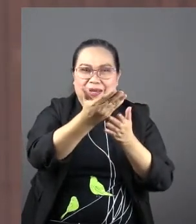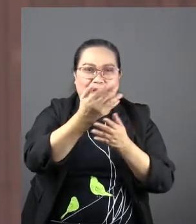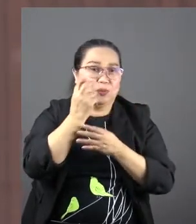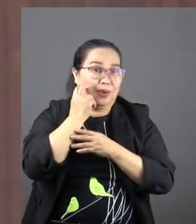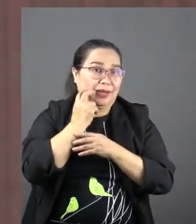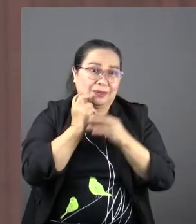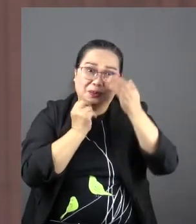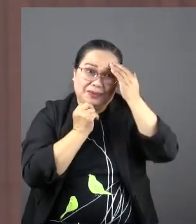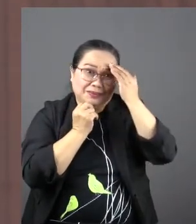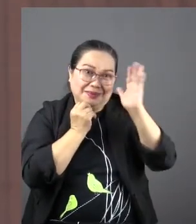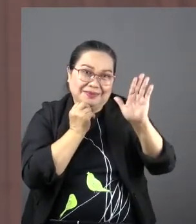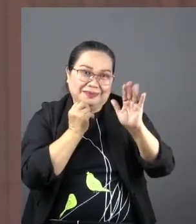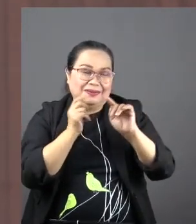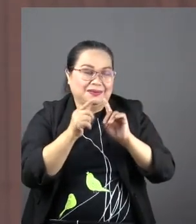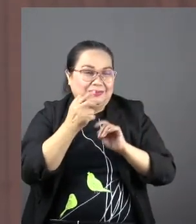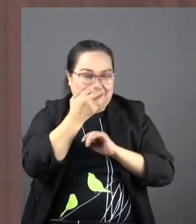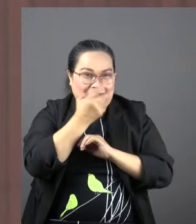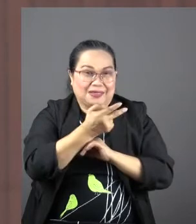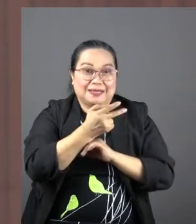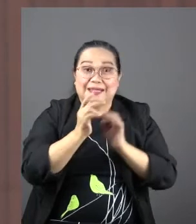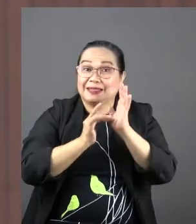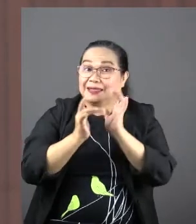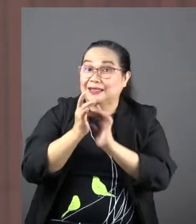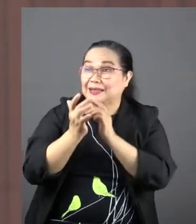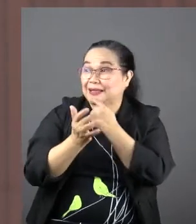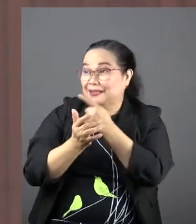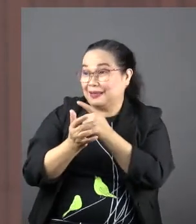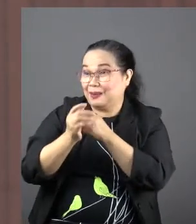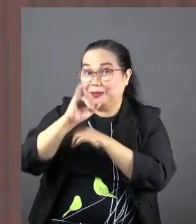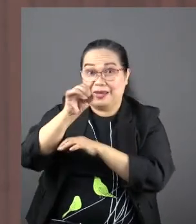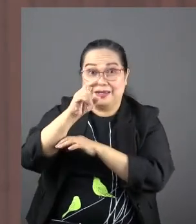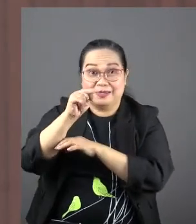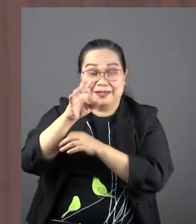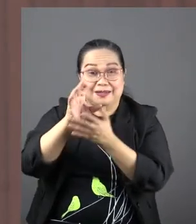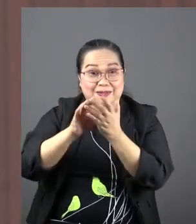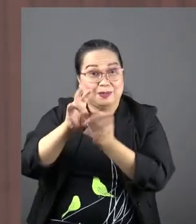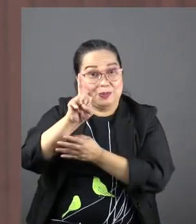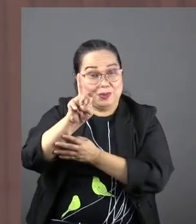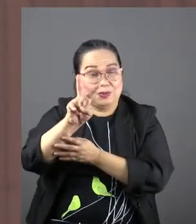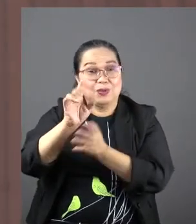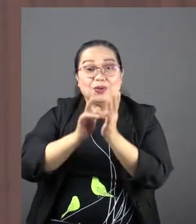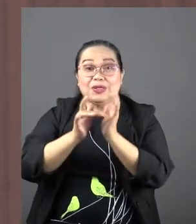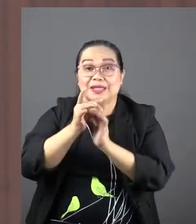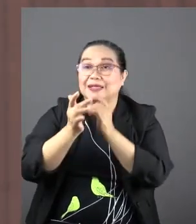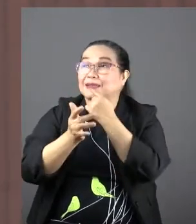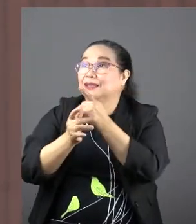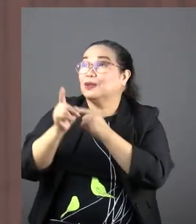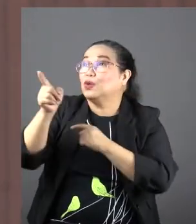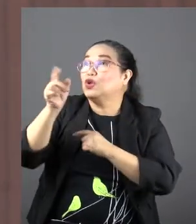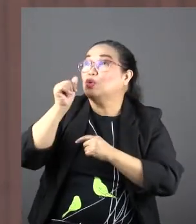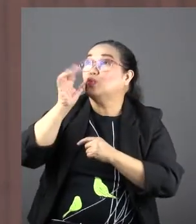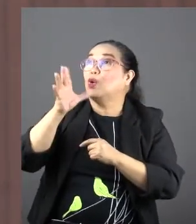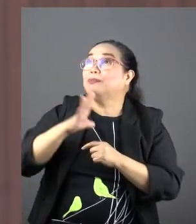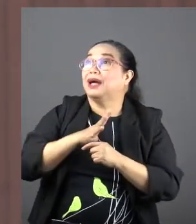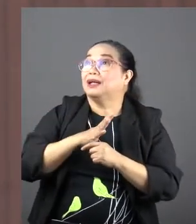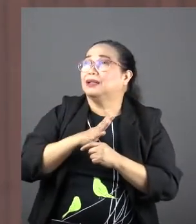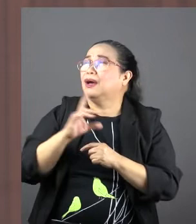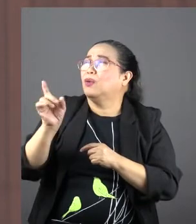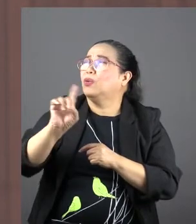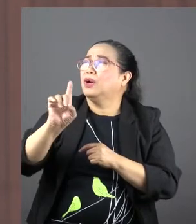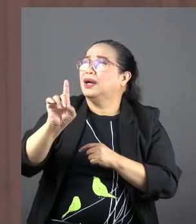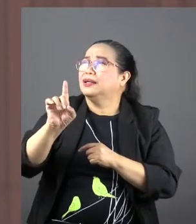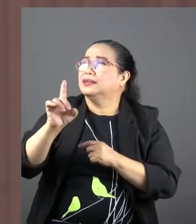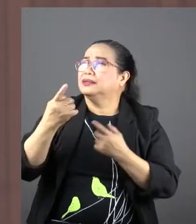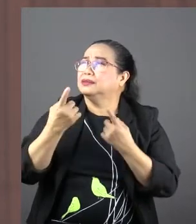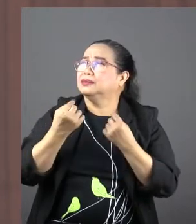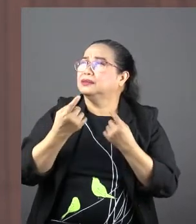know. But look at the response of Jesus in John chapter 2. Jesus said to her woman what does this have